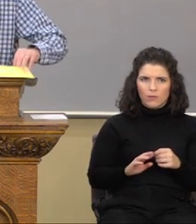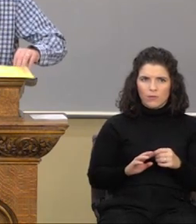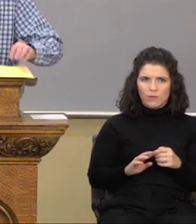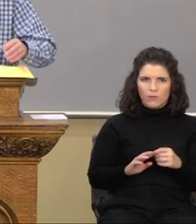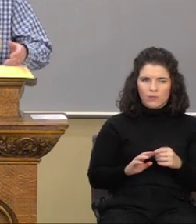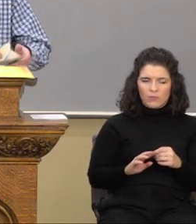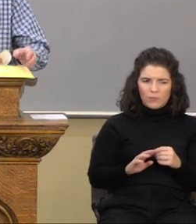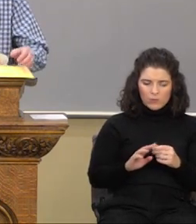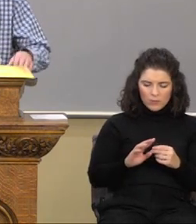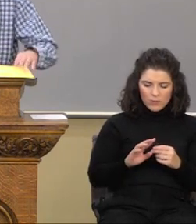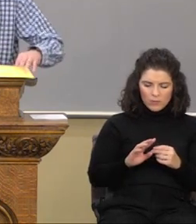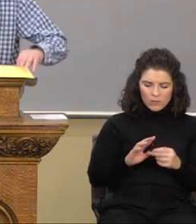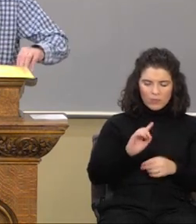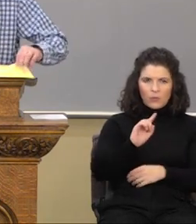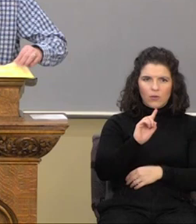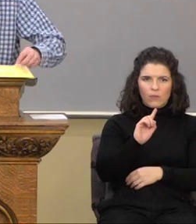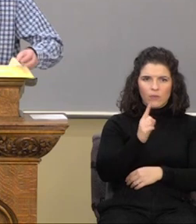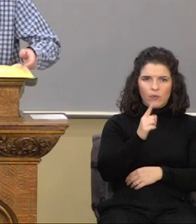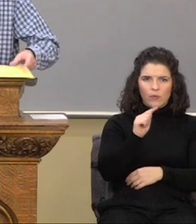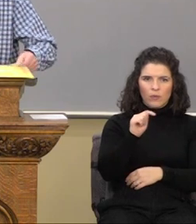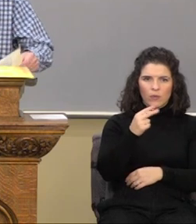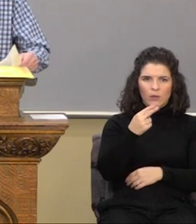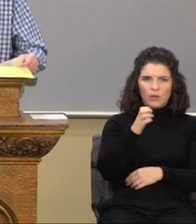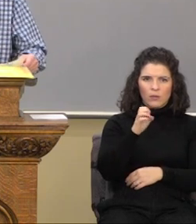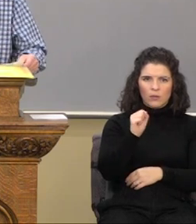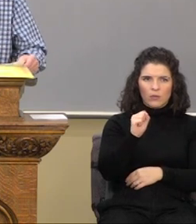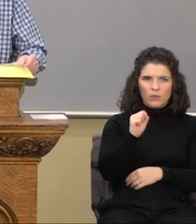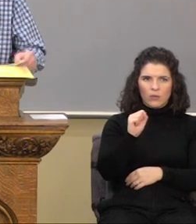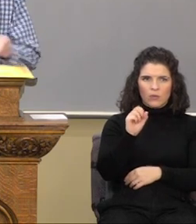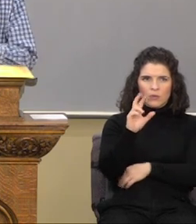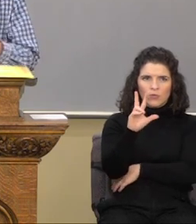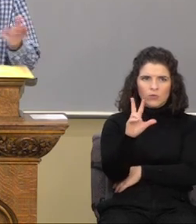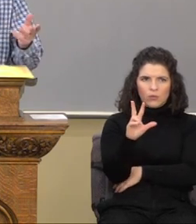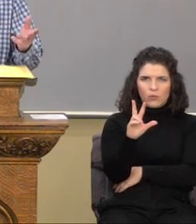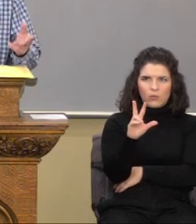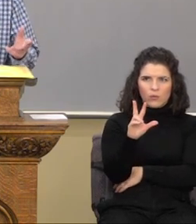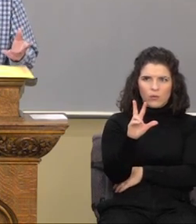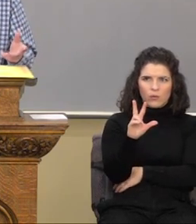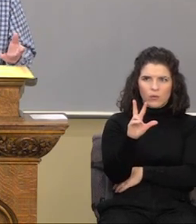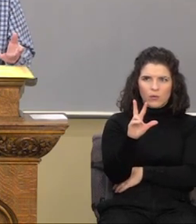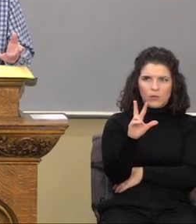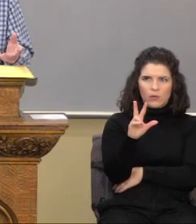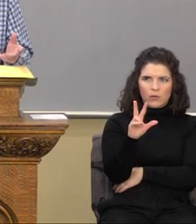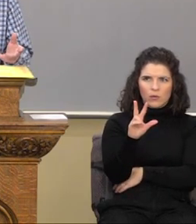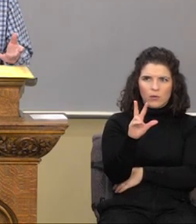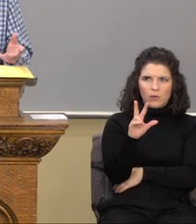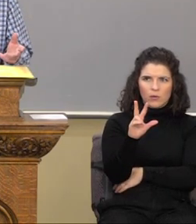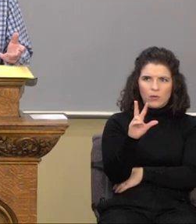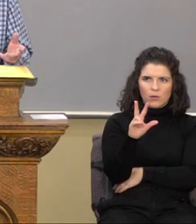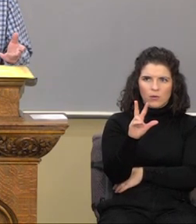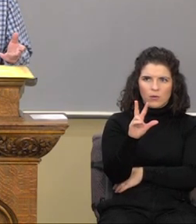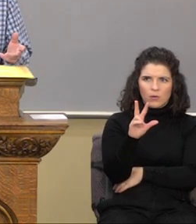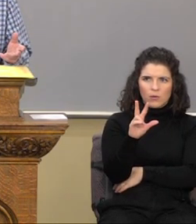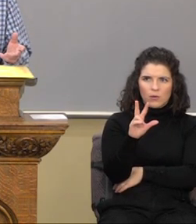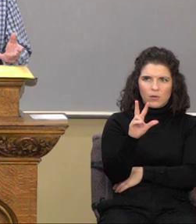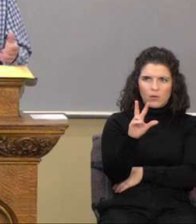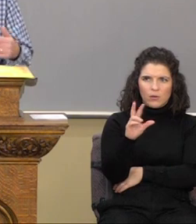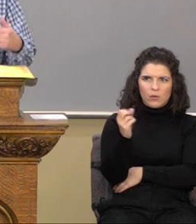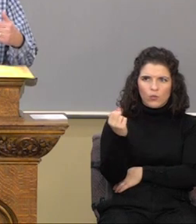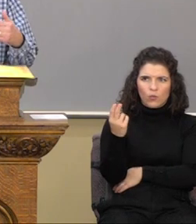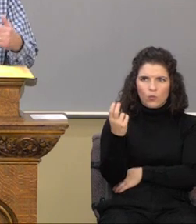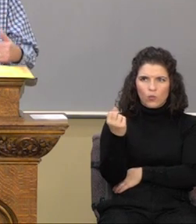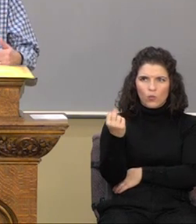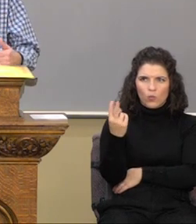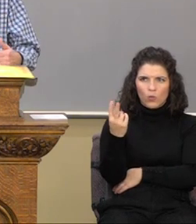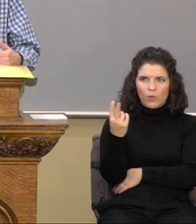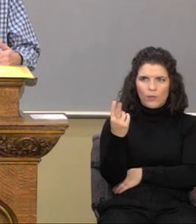First Thessalonians chapter three. And again, we read this a little bit earlier, but First Thessalonians chapter three, verse 12,